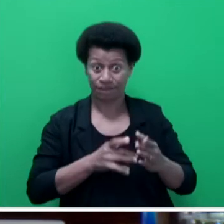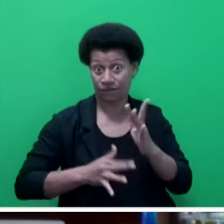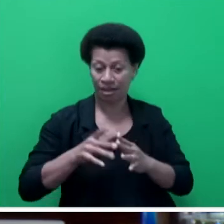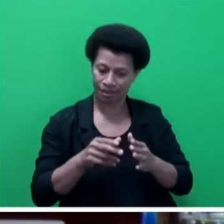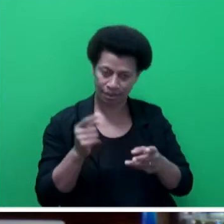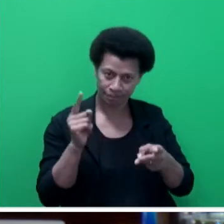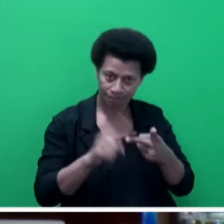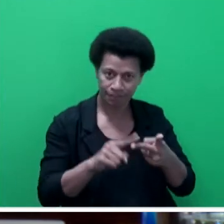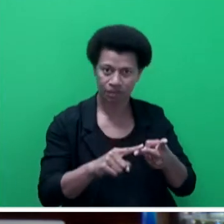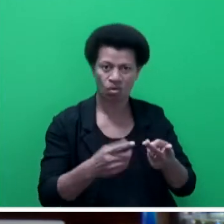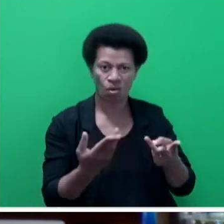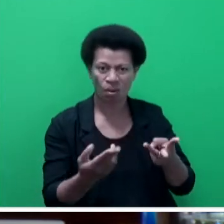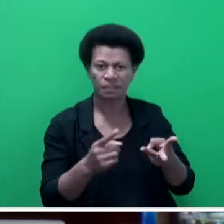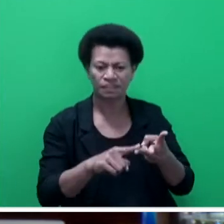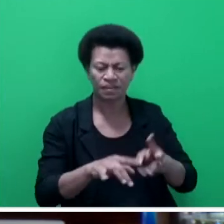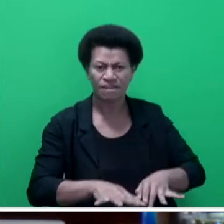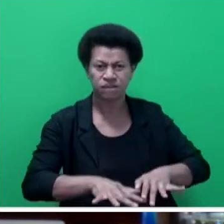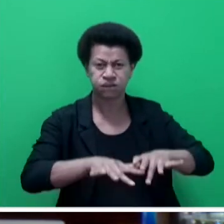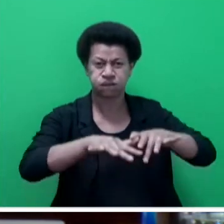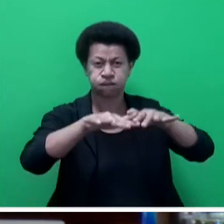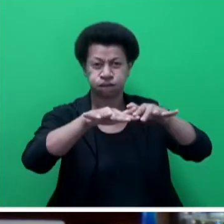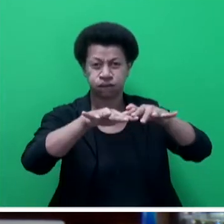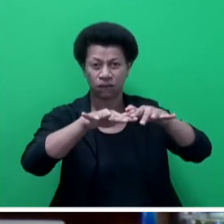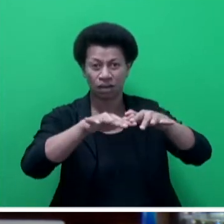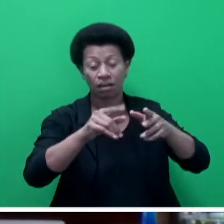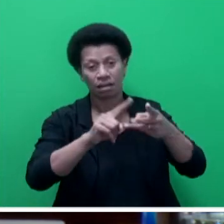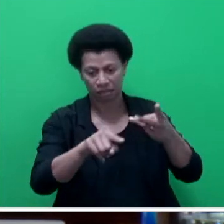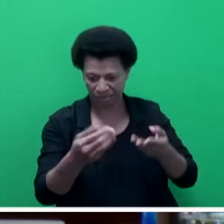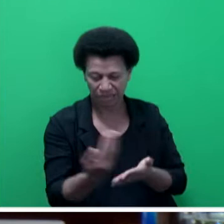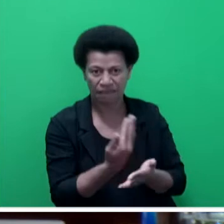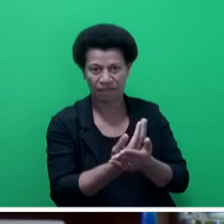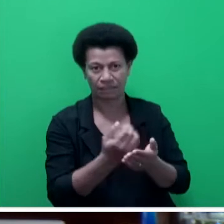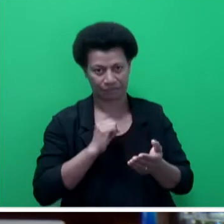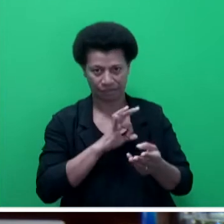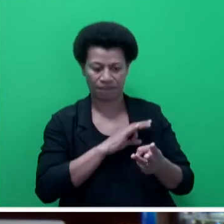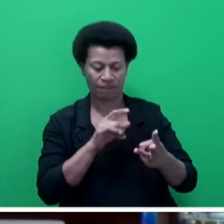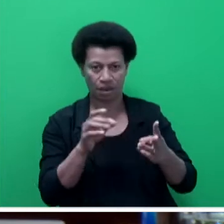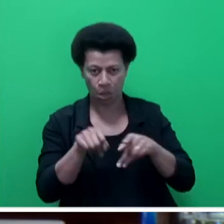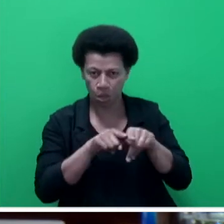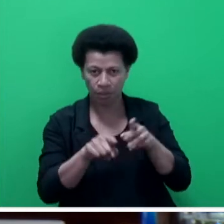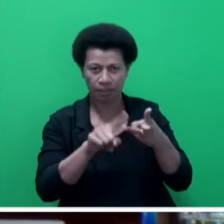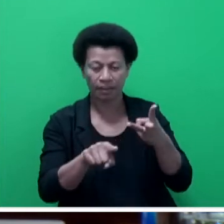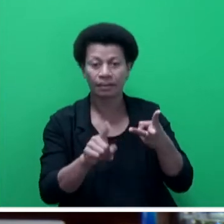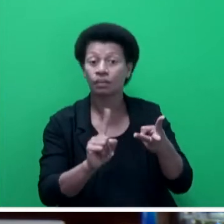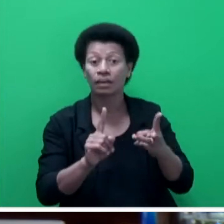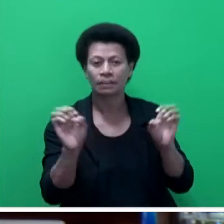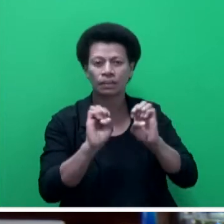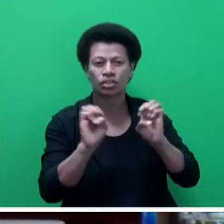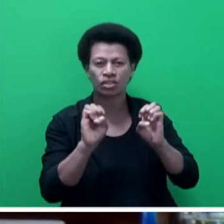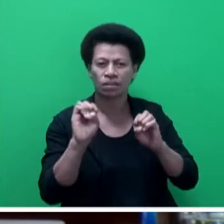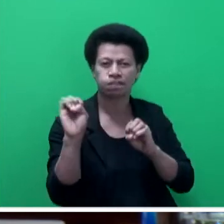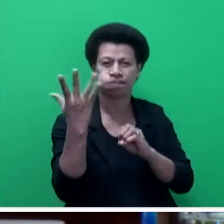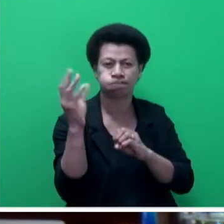operations, flood and swift water rescue operations, providing emergency ambulance service, first aid